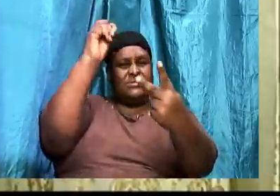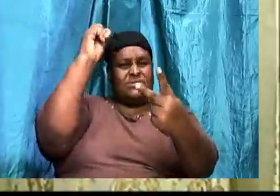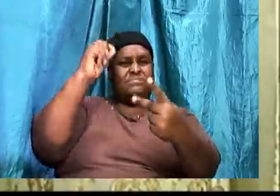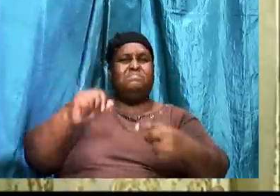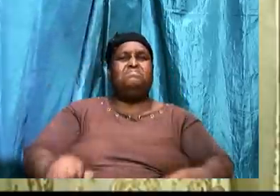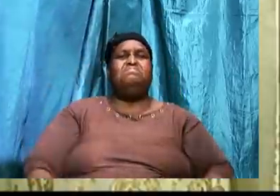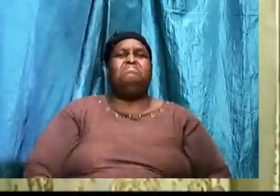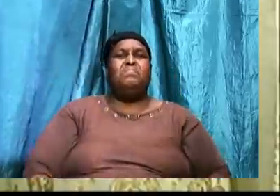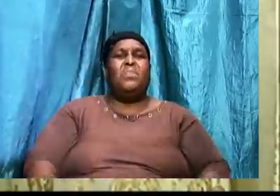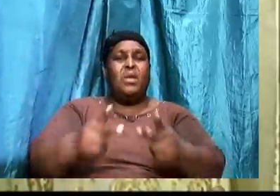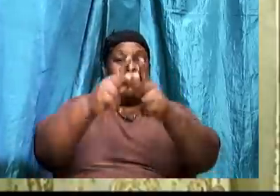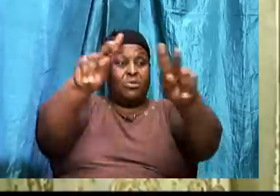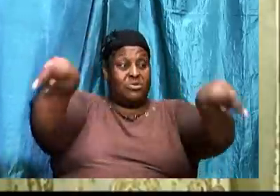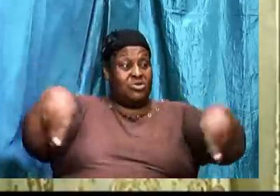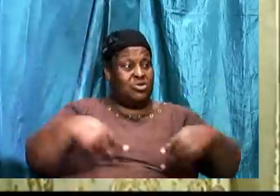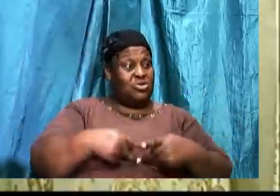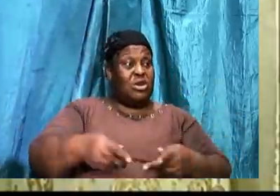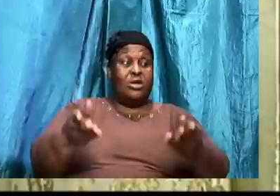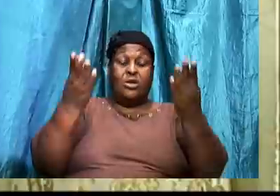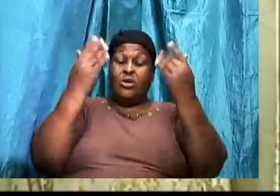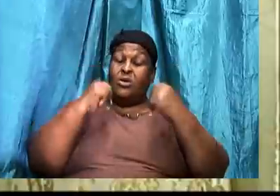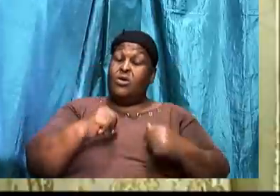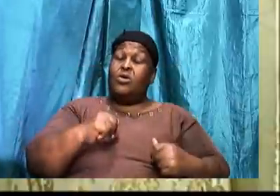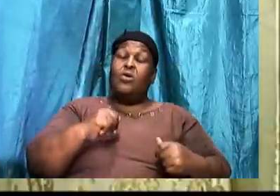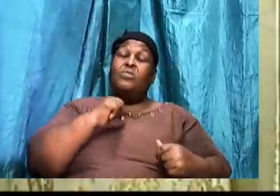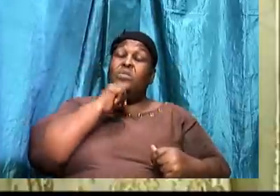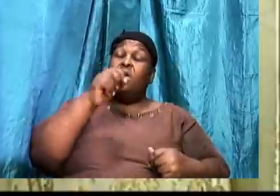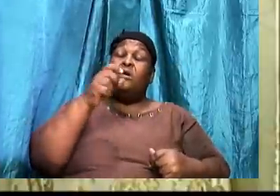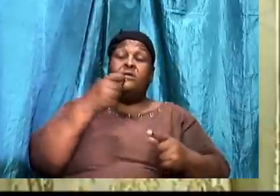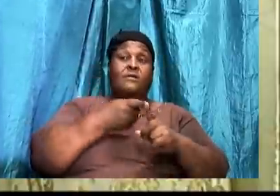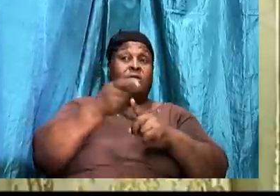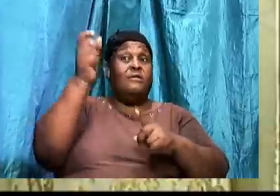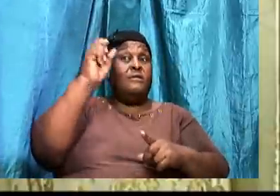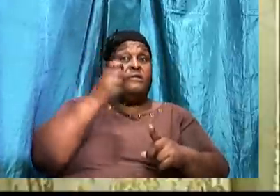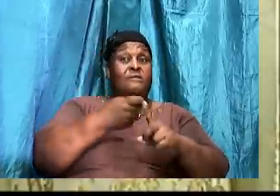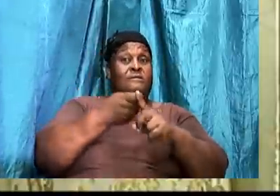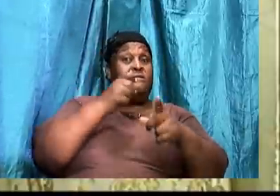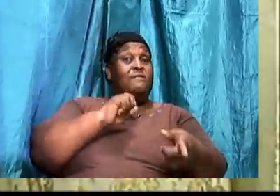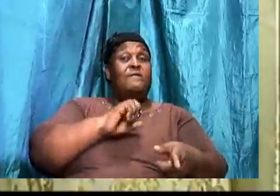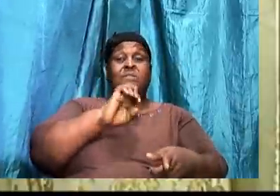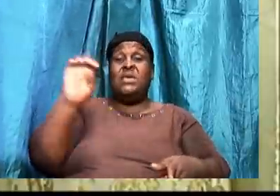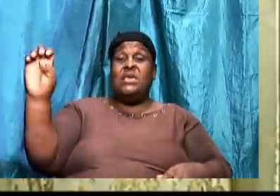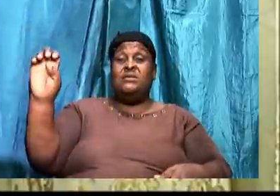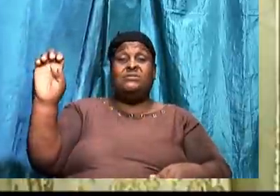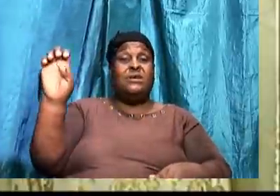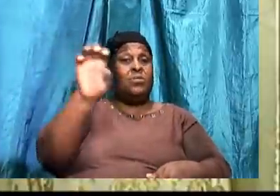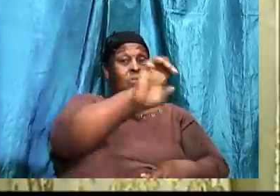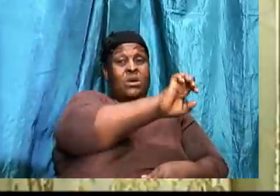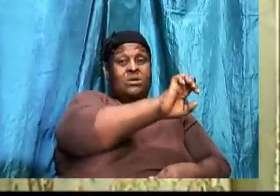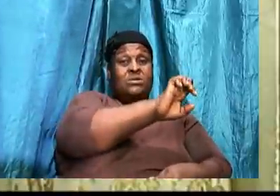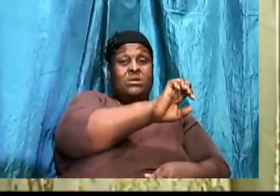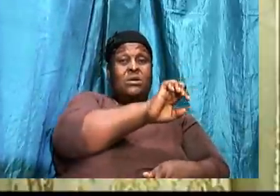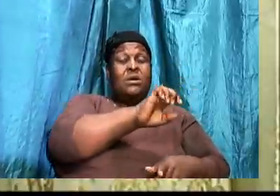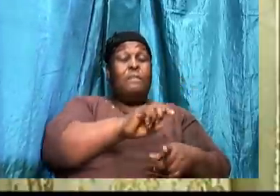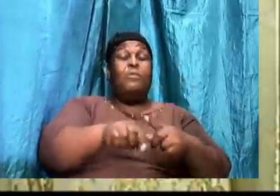Promotion. Commit neither from the east. Nor from the west. But it comes from God. Satan will put it in your mind.